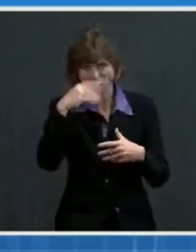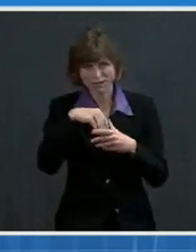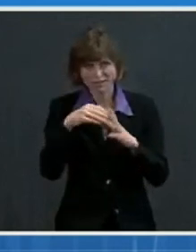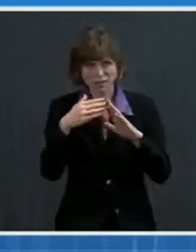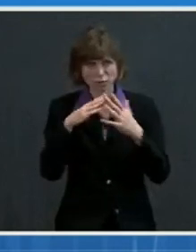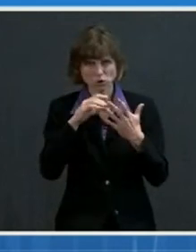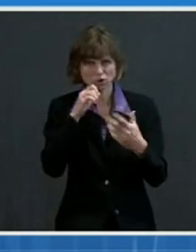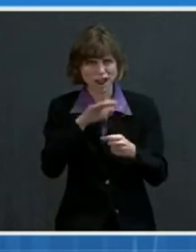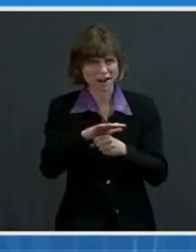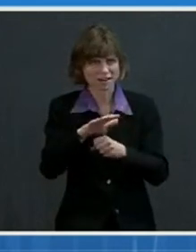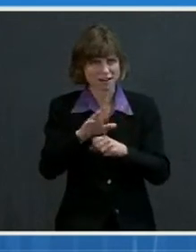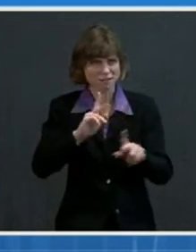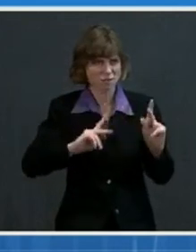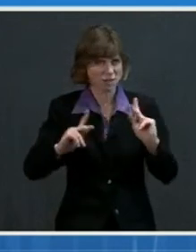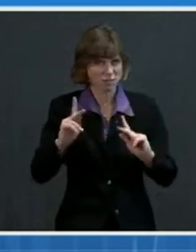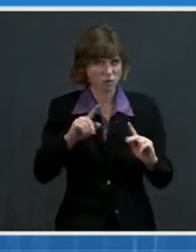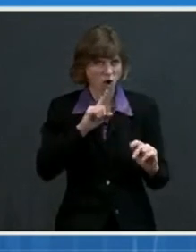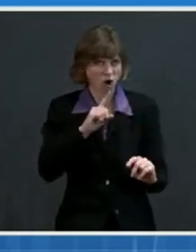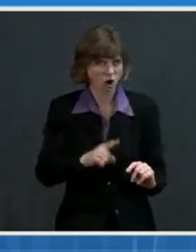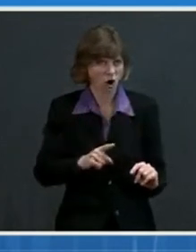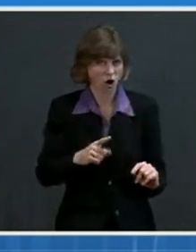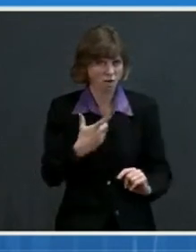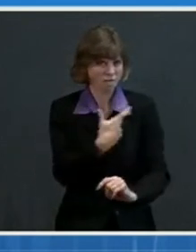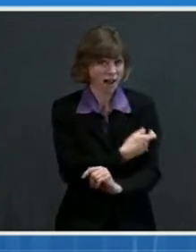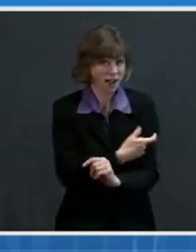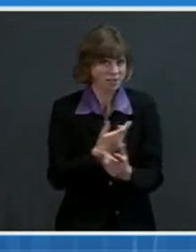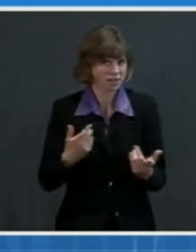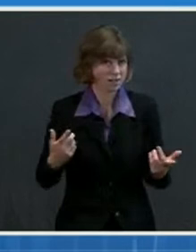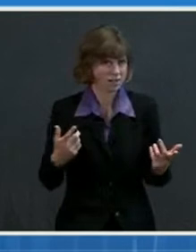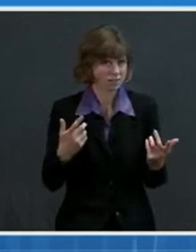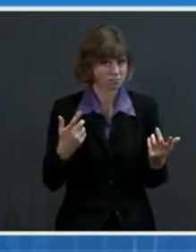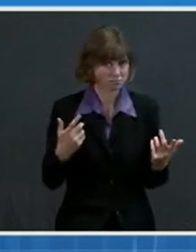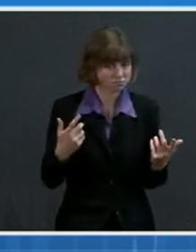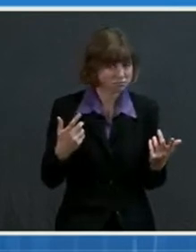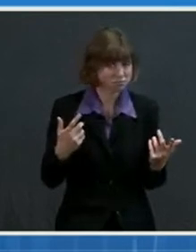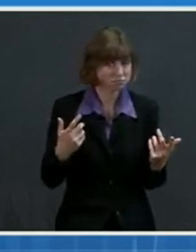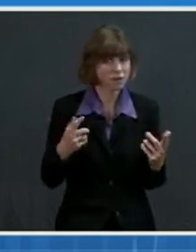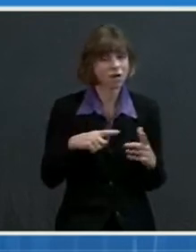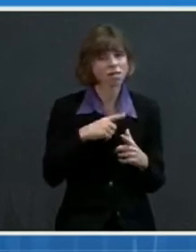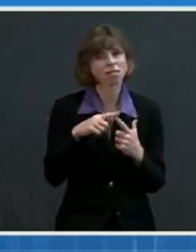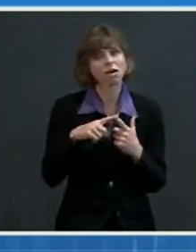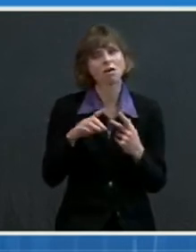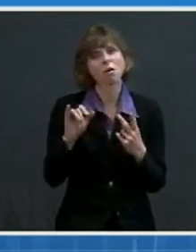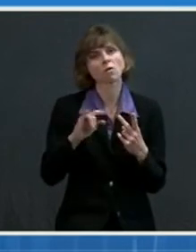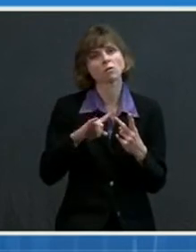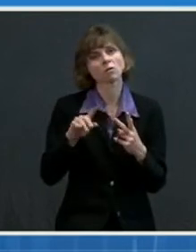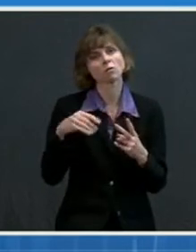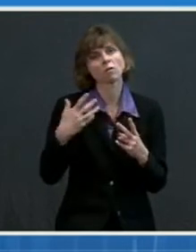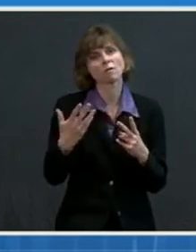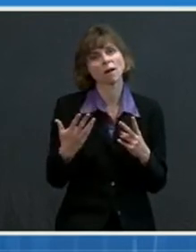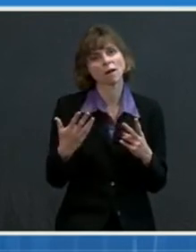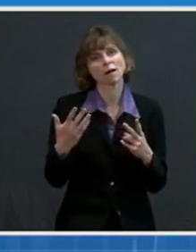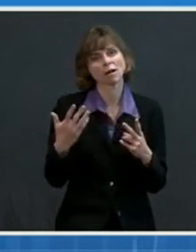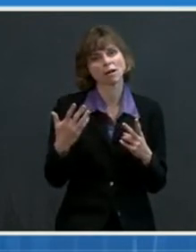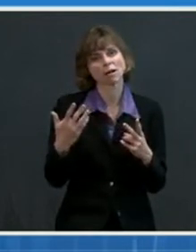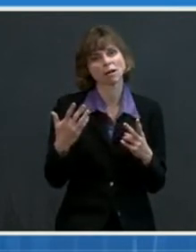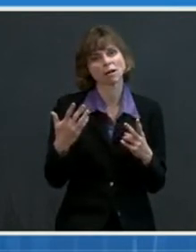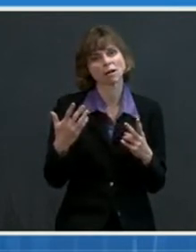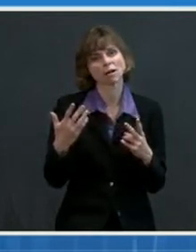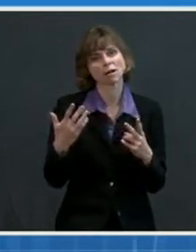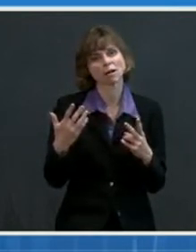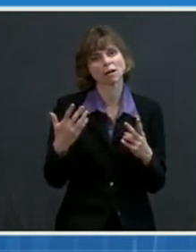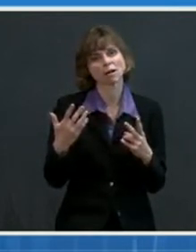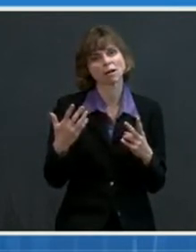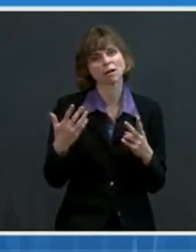not enough people are, are, are vaccinated just yet to get there? And then can you just provide potentially a step of sort of what